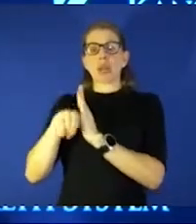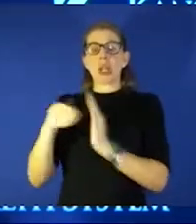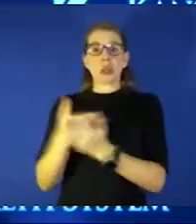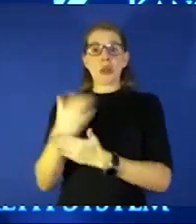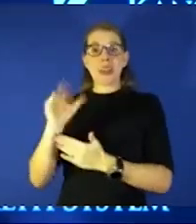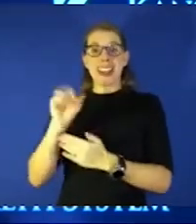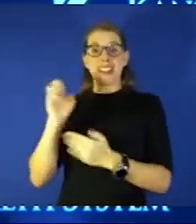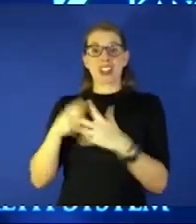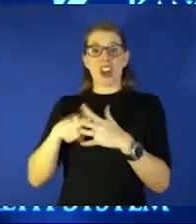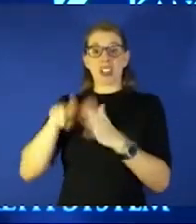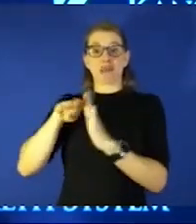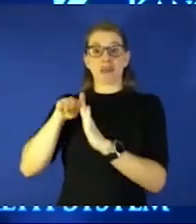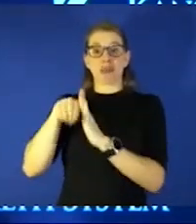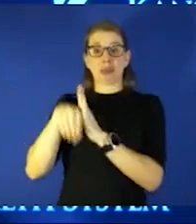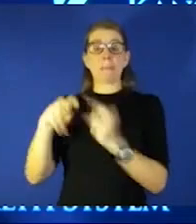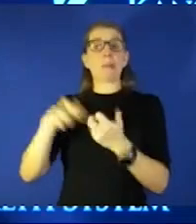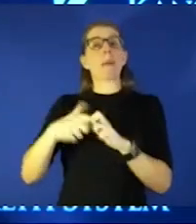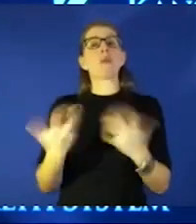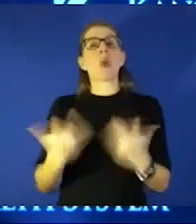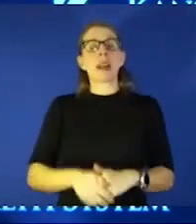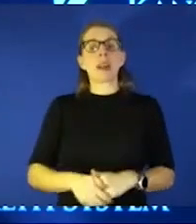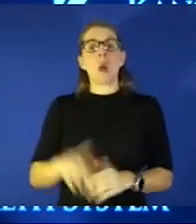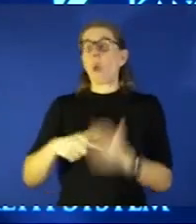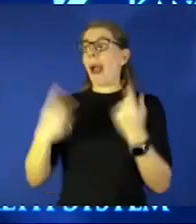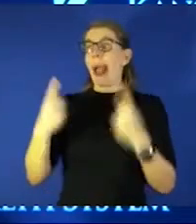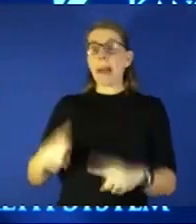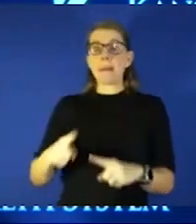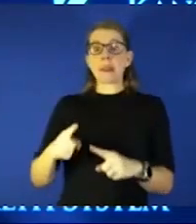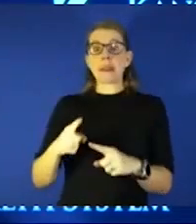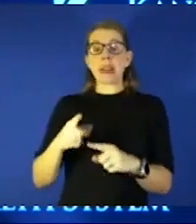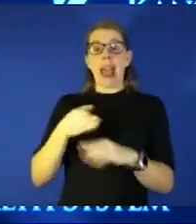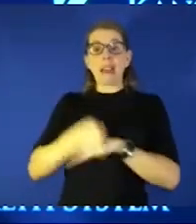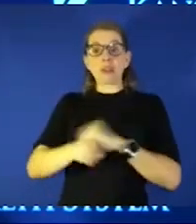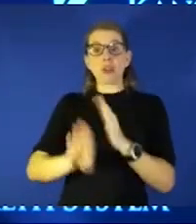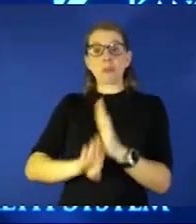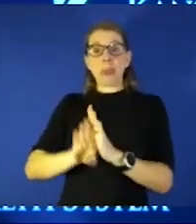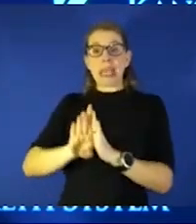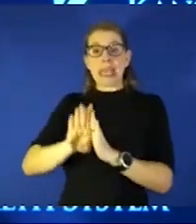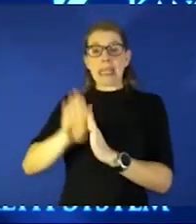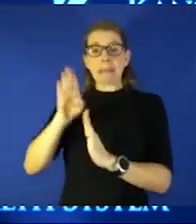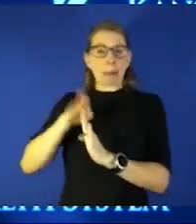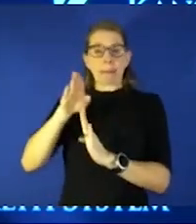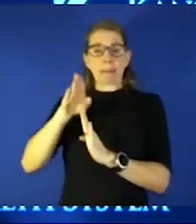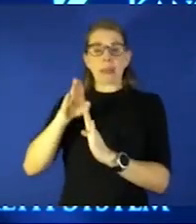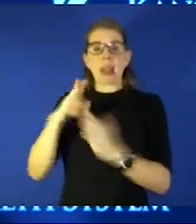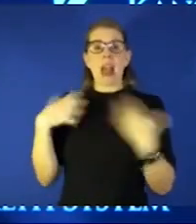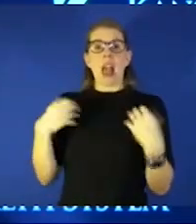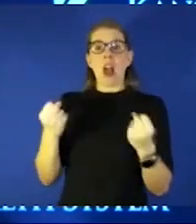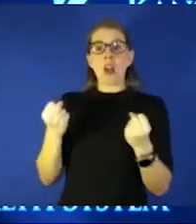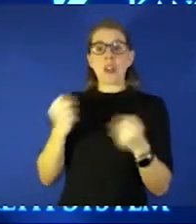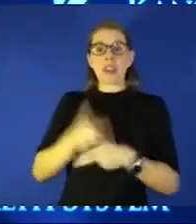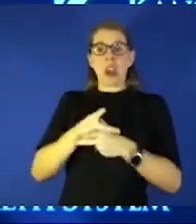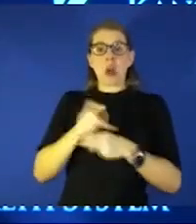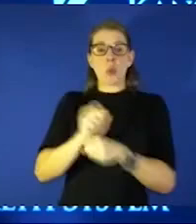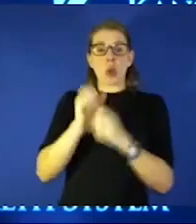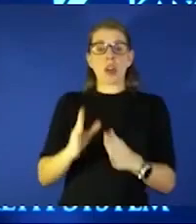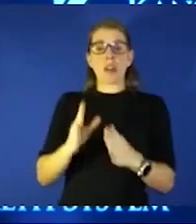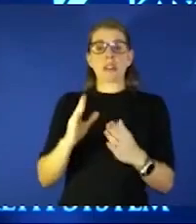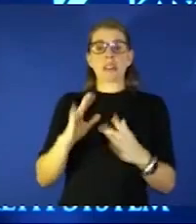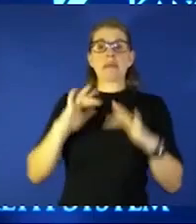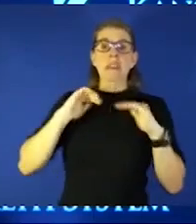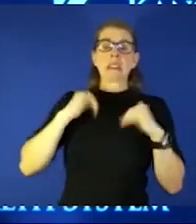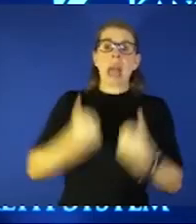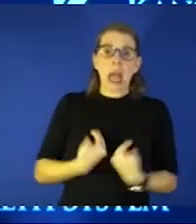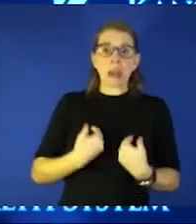the problem is what happens when things peak and what happens to our health care workers who are already burned out and tired what happens to the